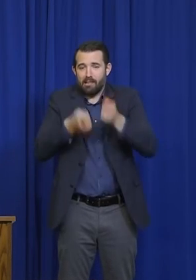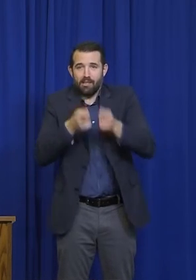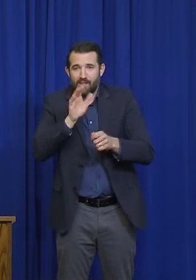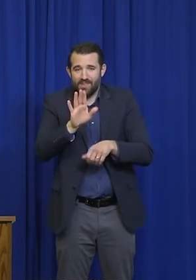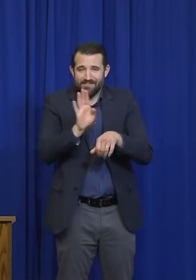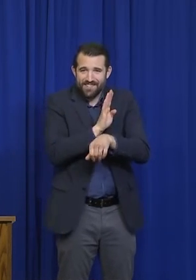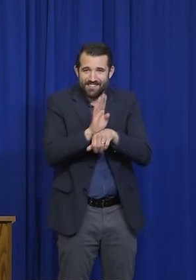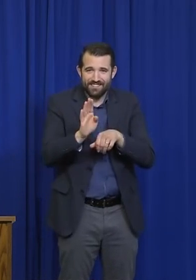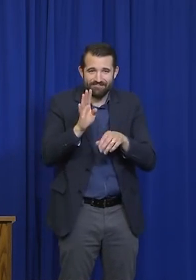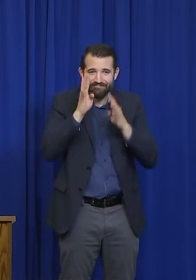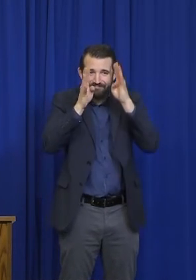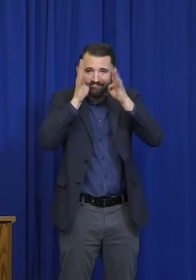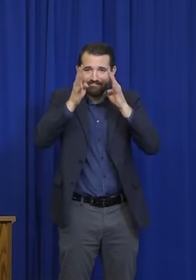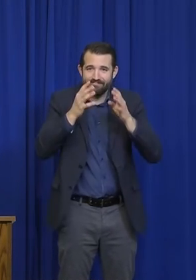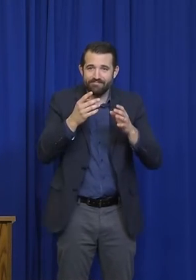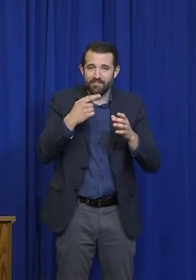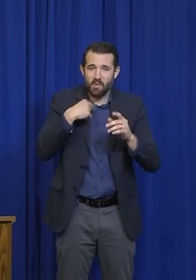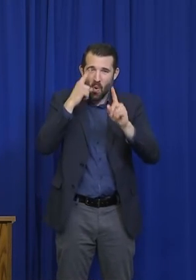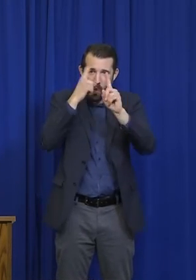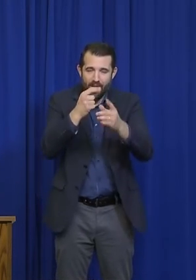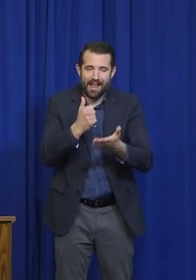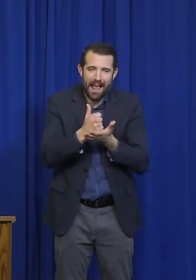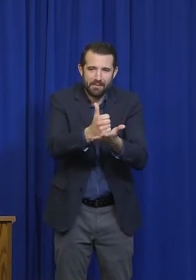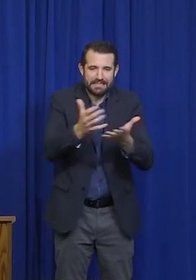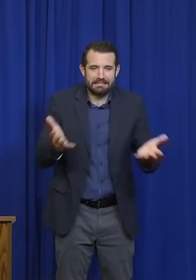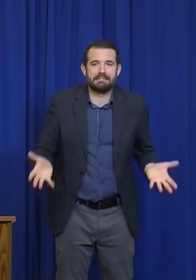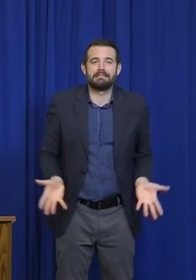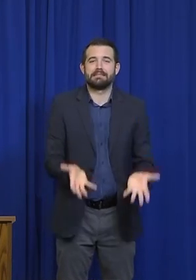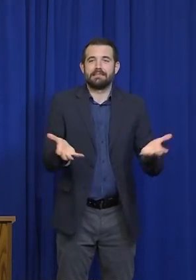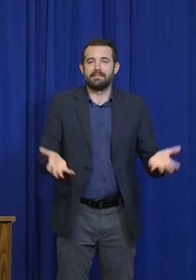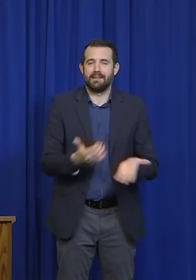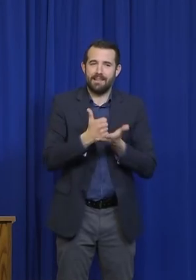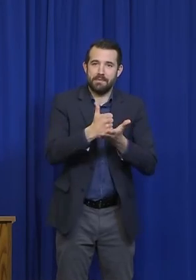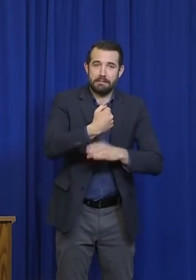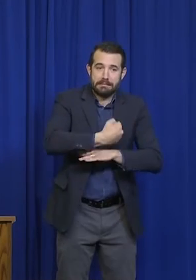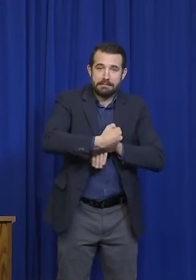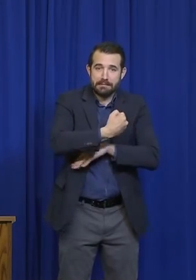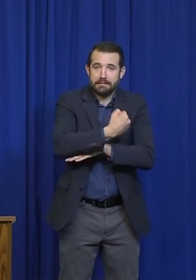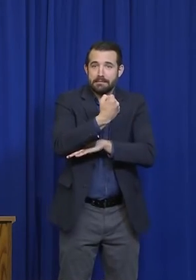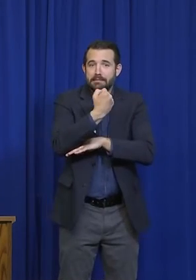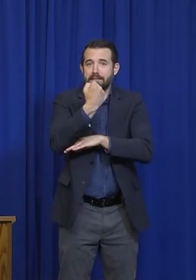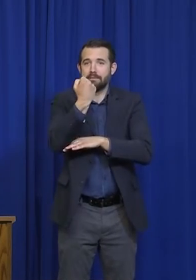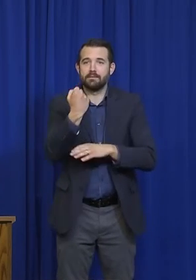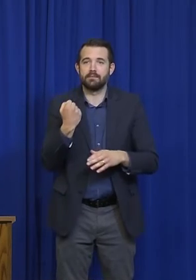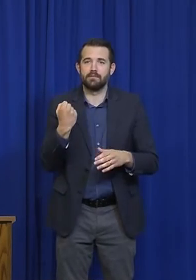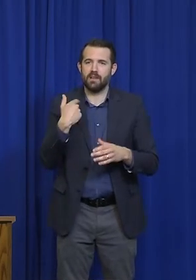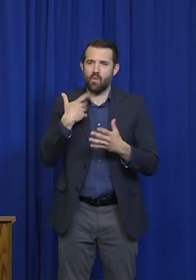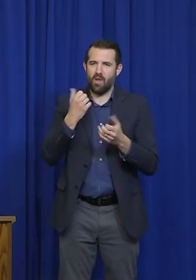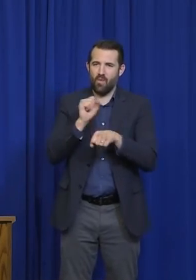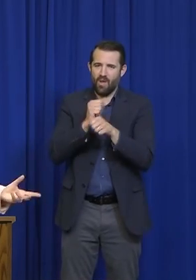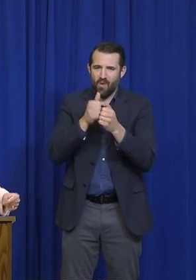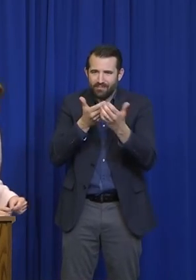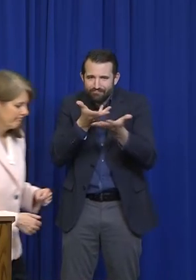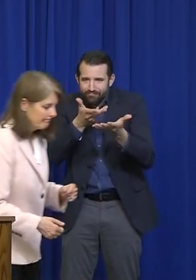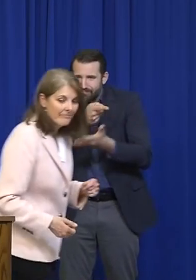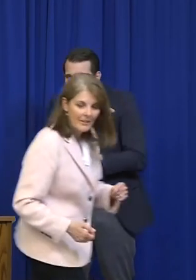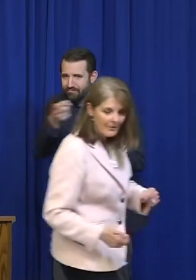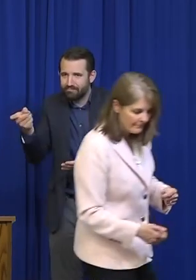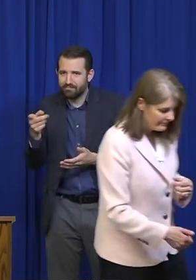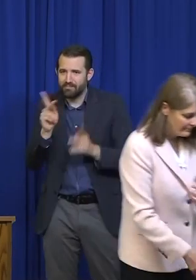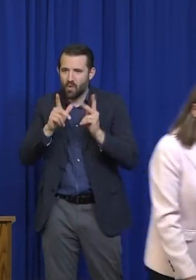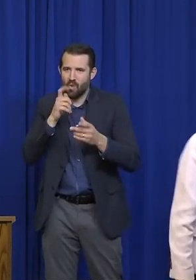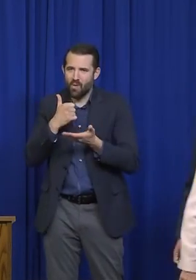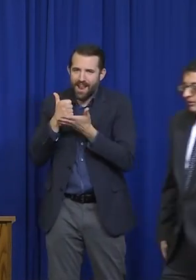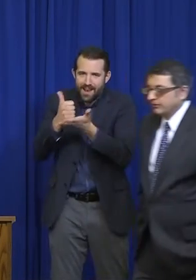support that. So it's absolutely a concern. It's something we want to work closely with the business community on. Great.